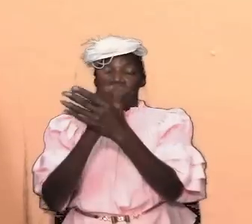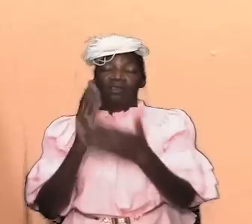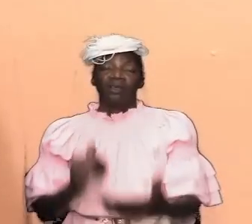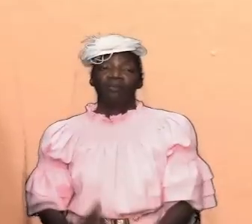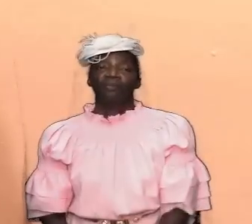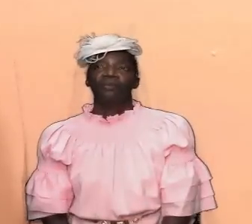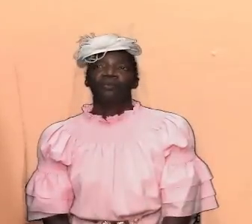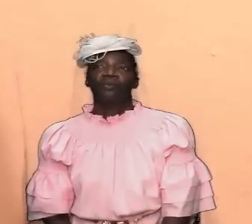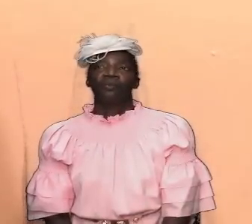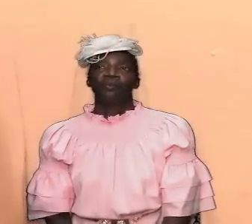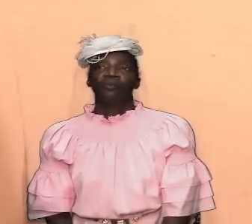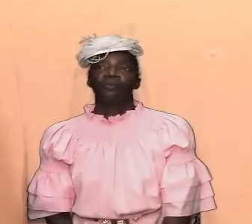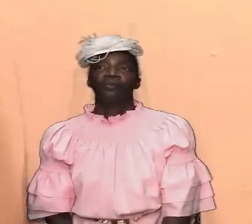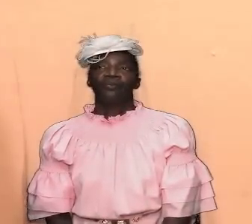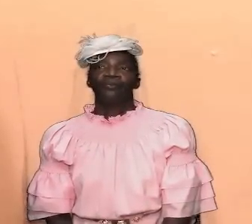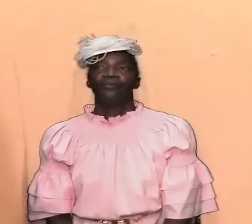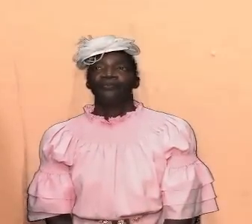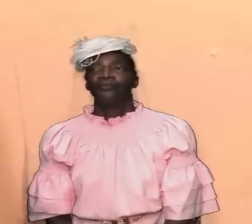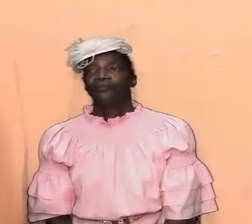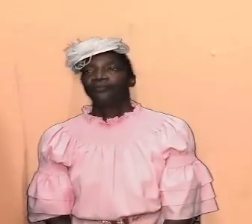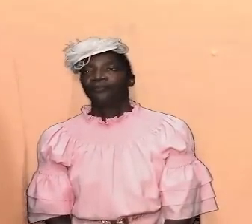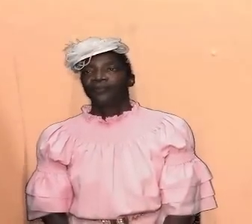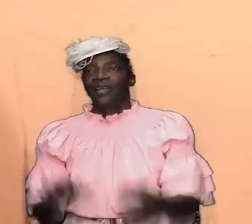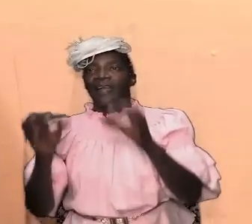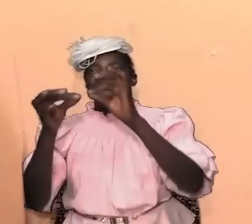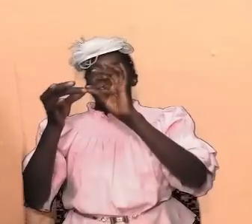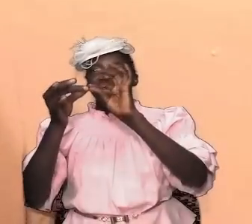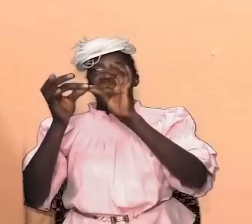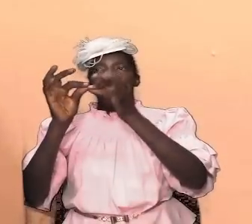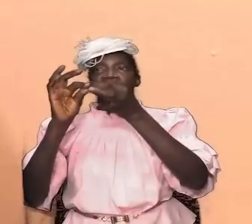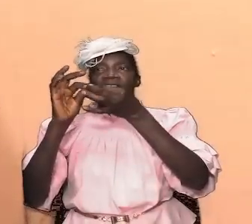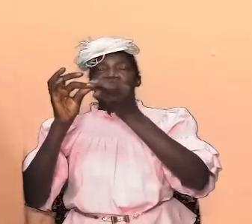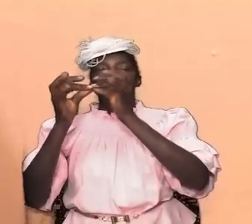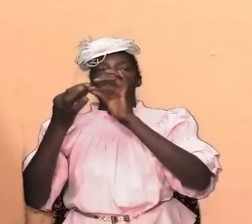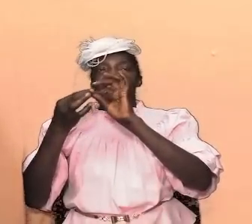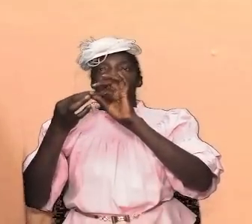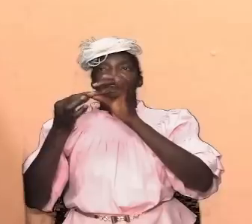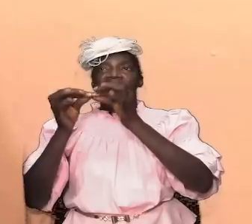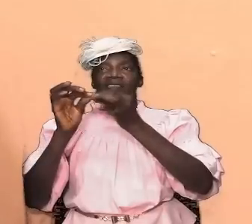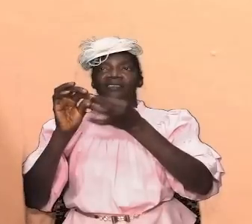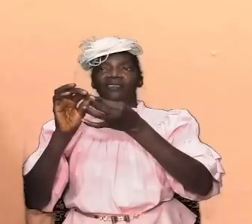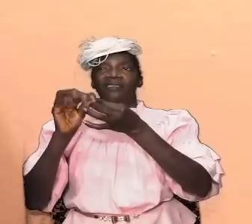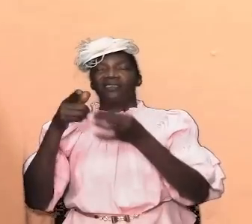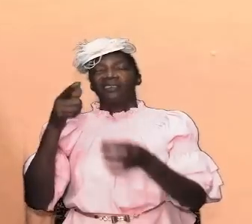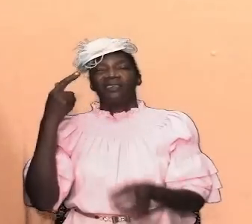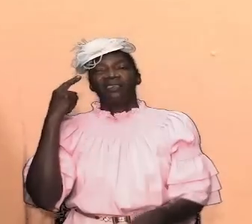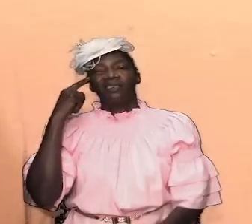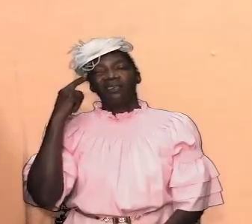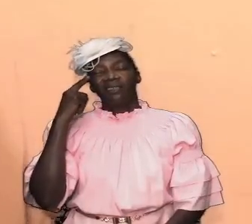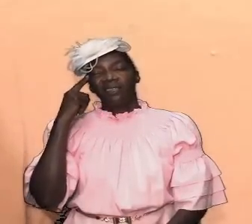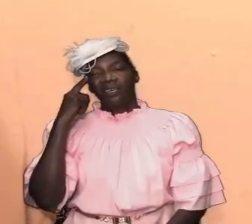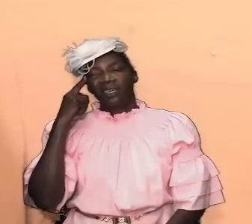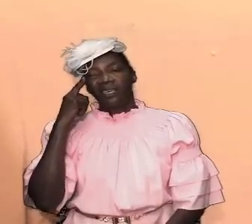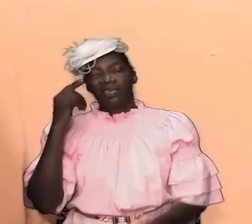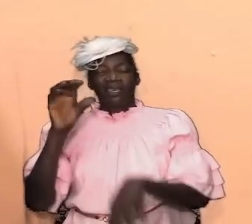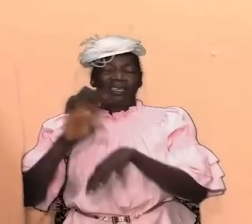take note and fix that the church and you might think church is just about people and say i can't deal with the